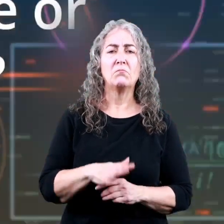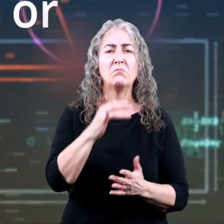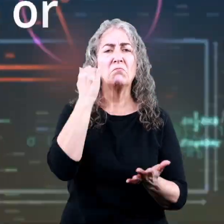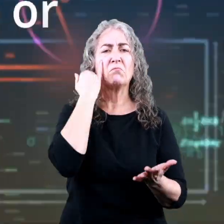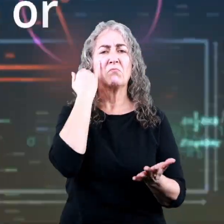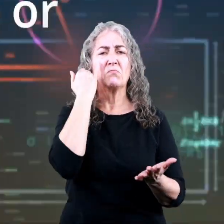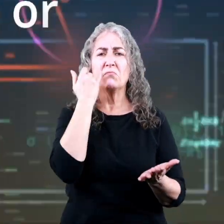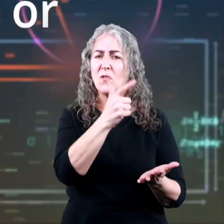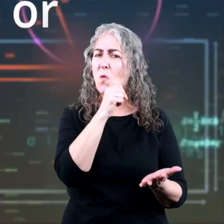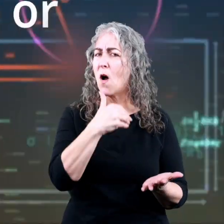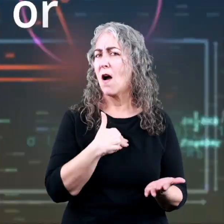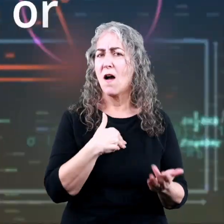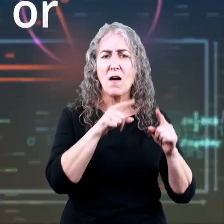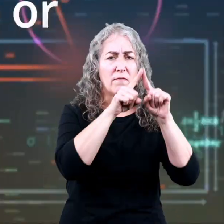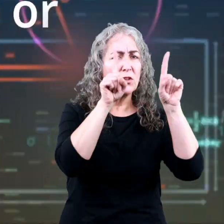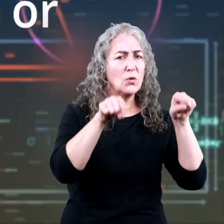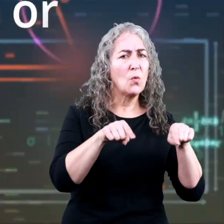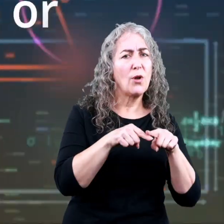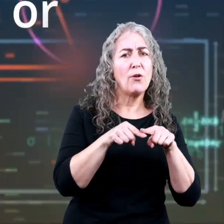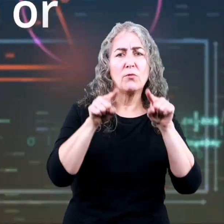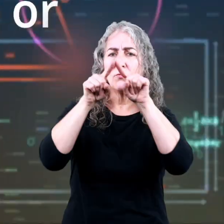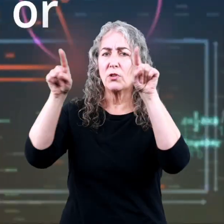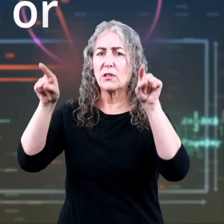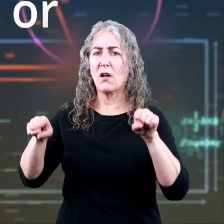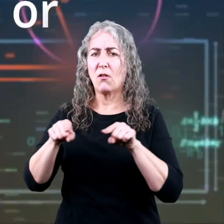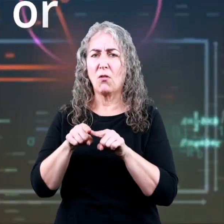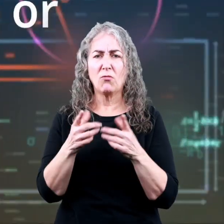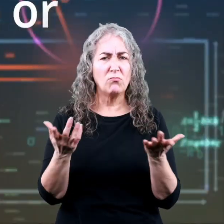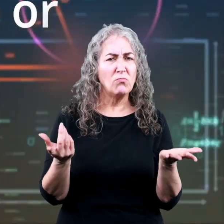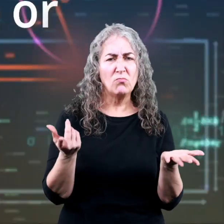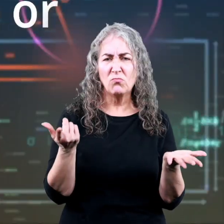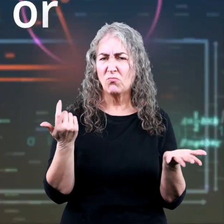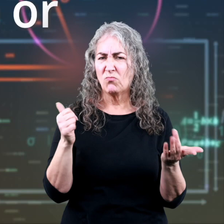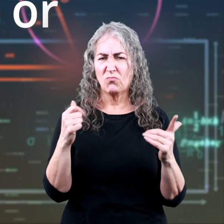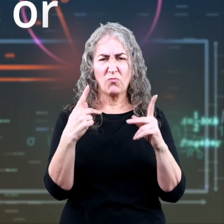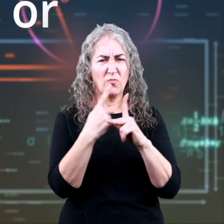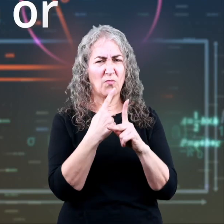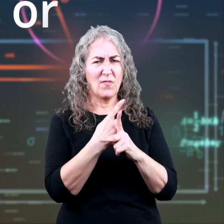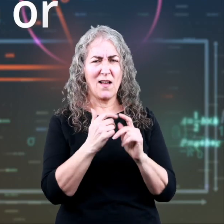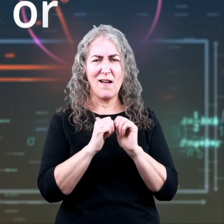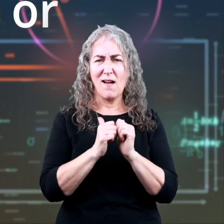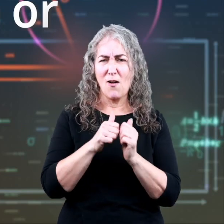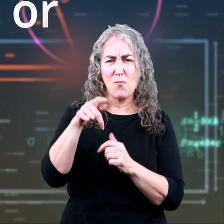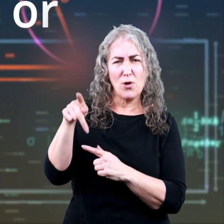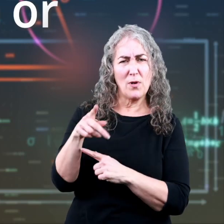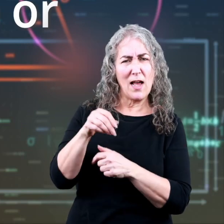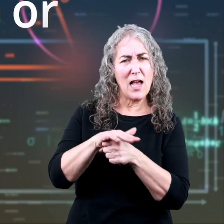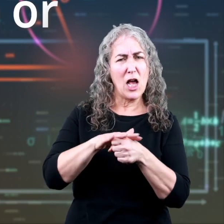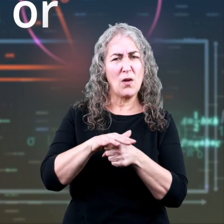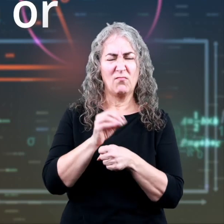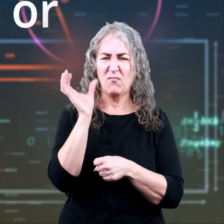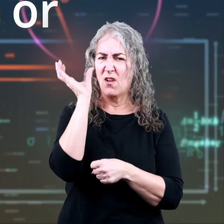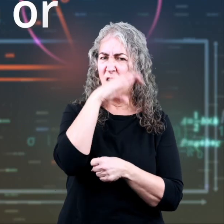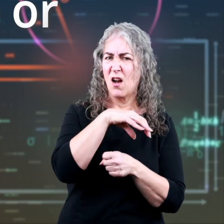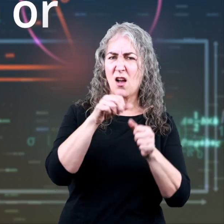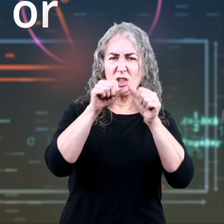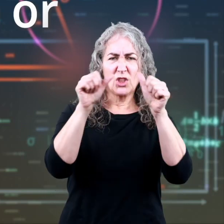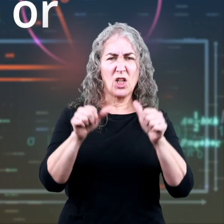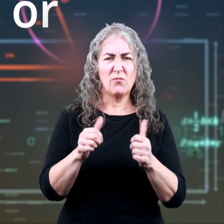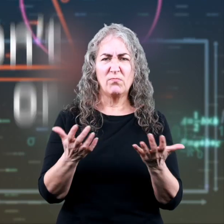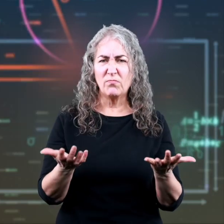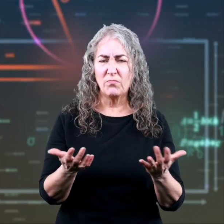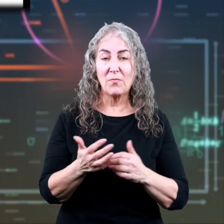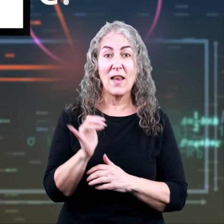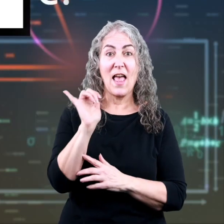But, what if you don't have a square or a rectangle? What if you're trying to find the perimeter and area of an odd shaped